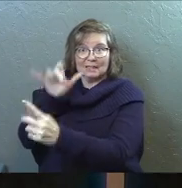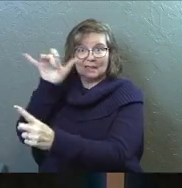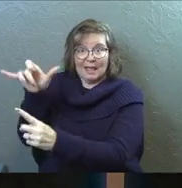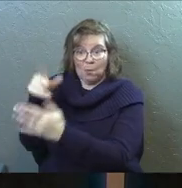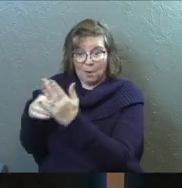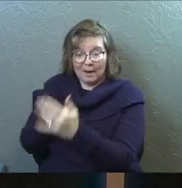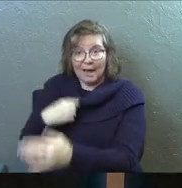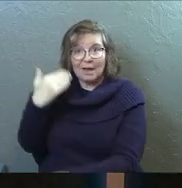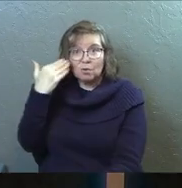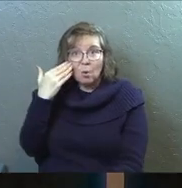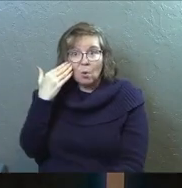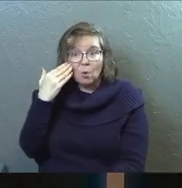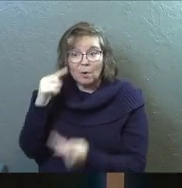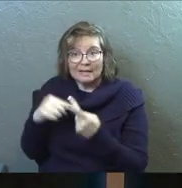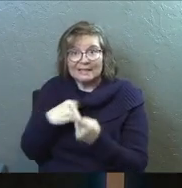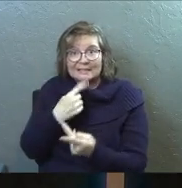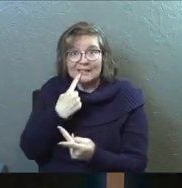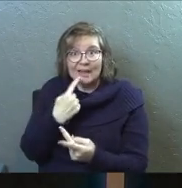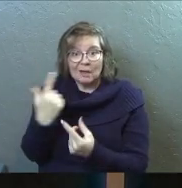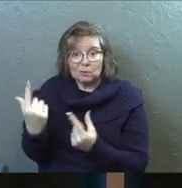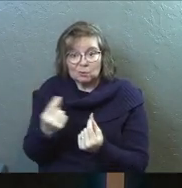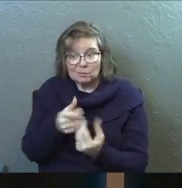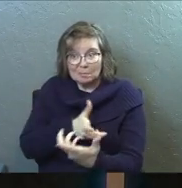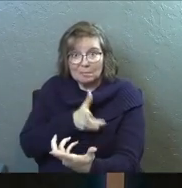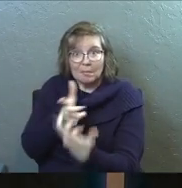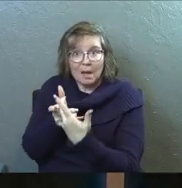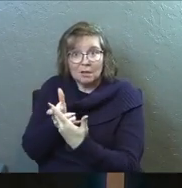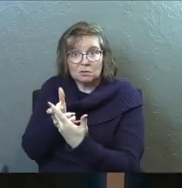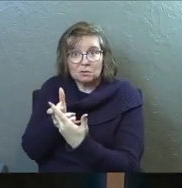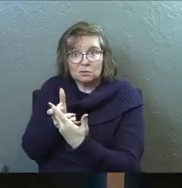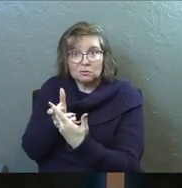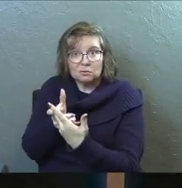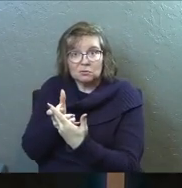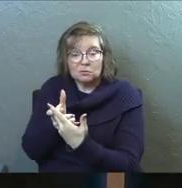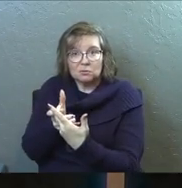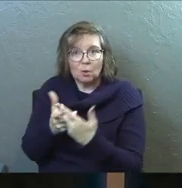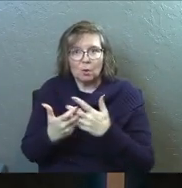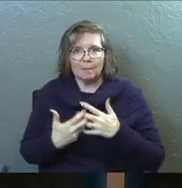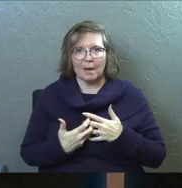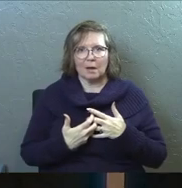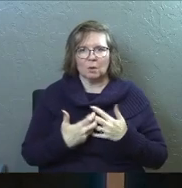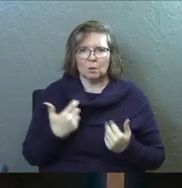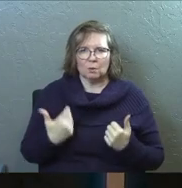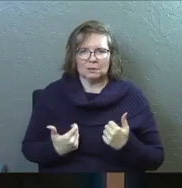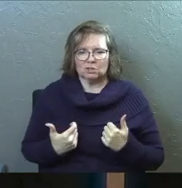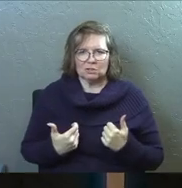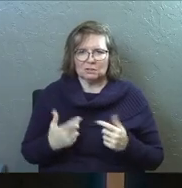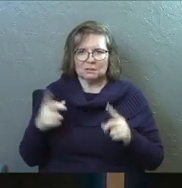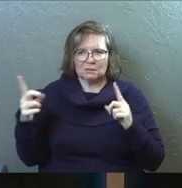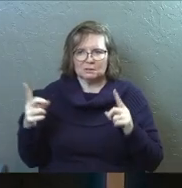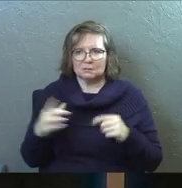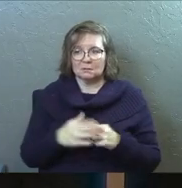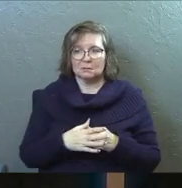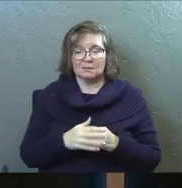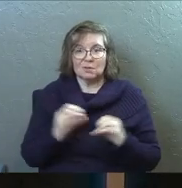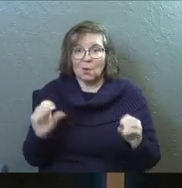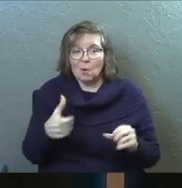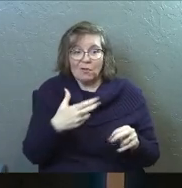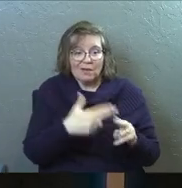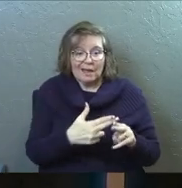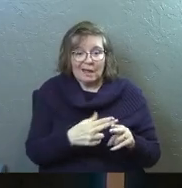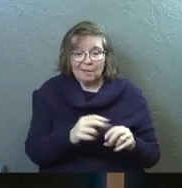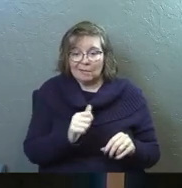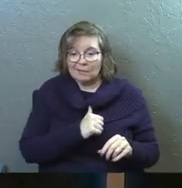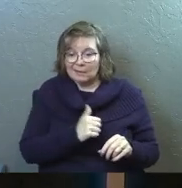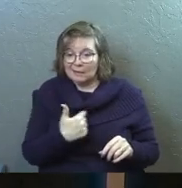say? And I want to be challenged, but I want to walk that out. What does it mean to really believe and walk out? There's no other name and there's